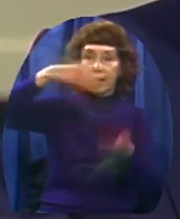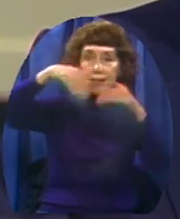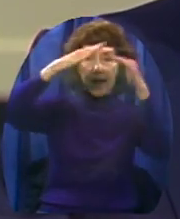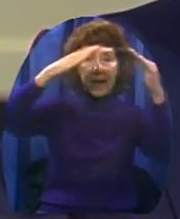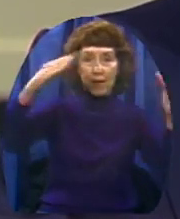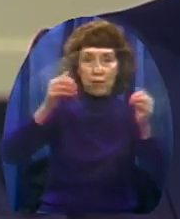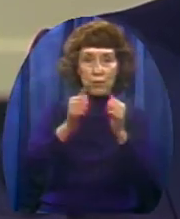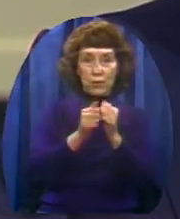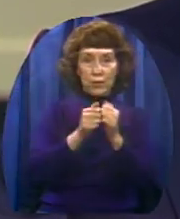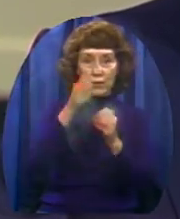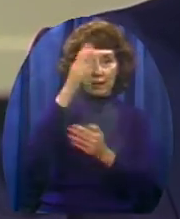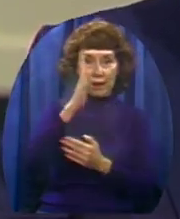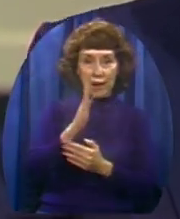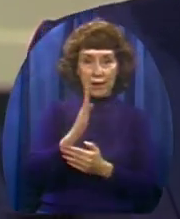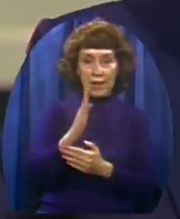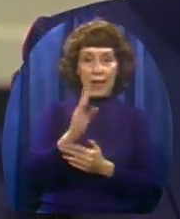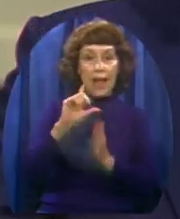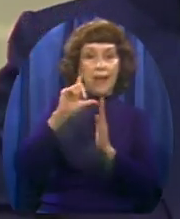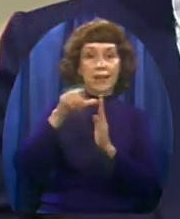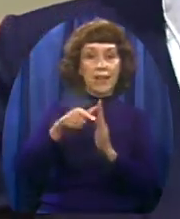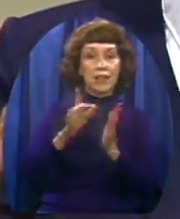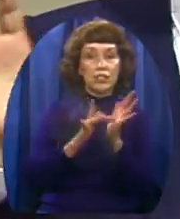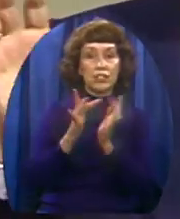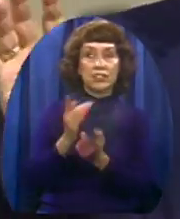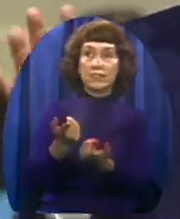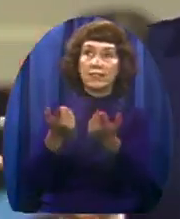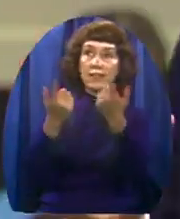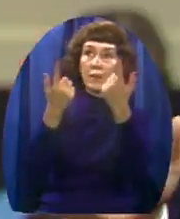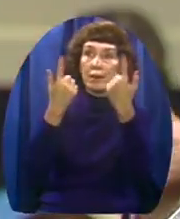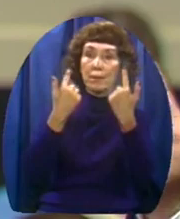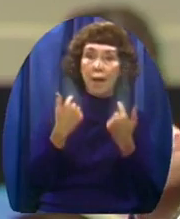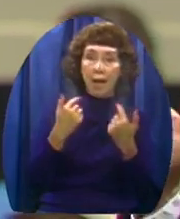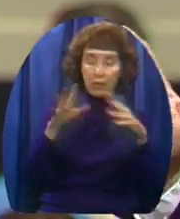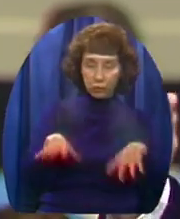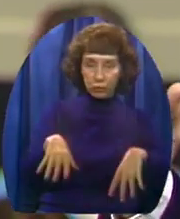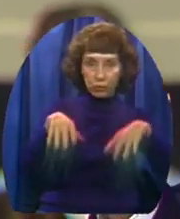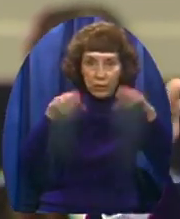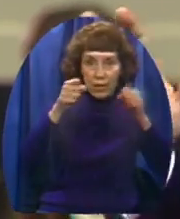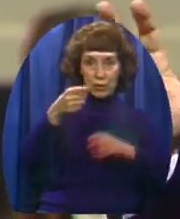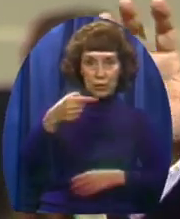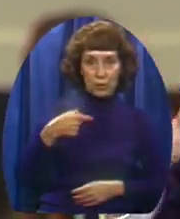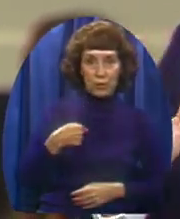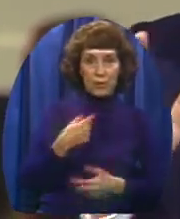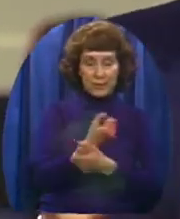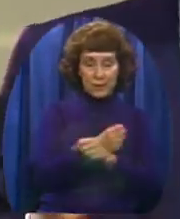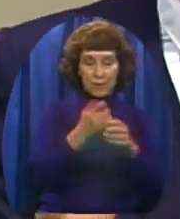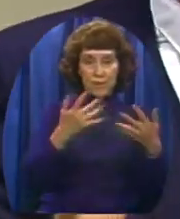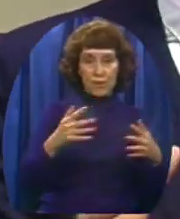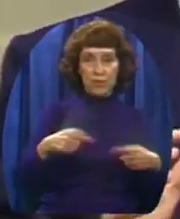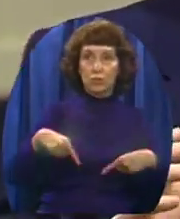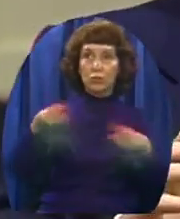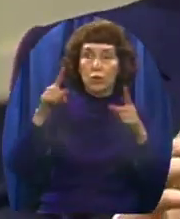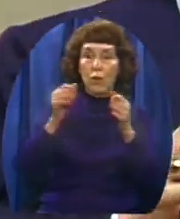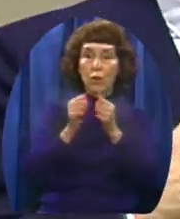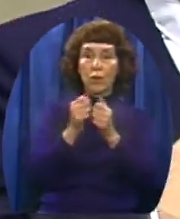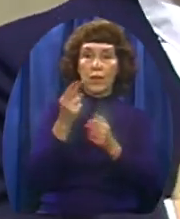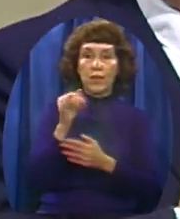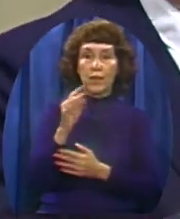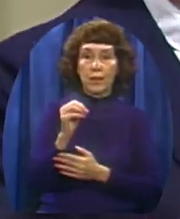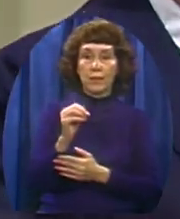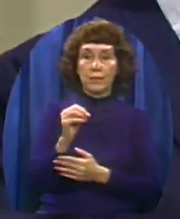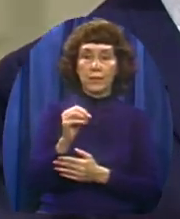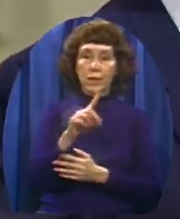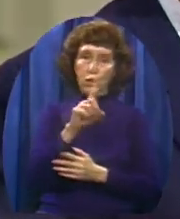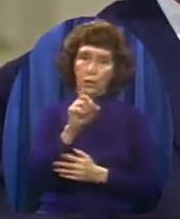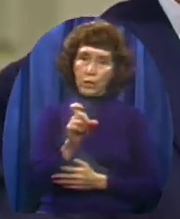day To take us unto himself And the question is Has there been a time And a place in your life When you have trusted Jesus Christ As